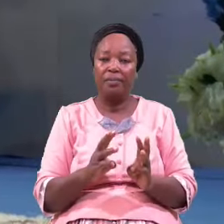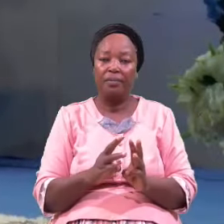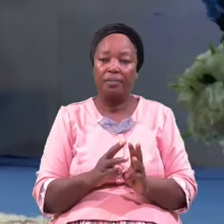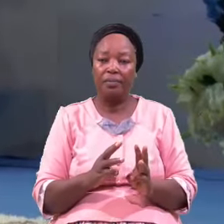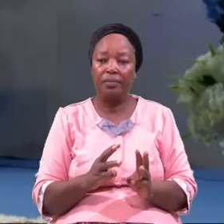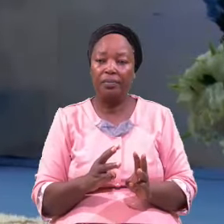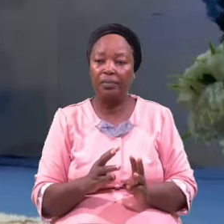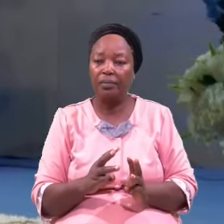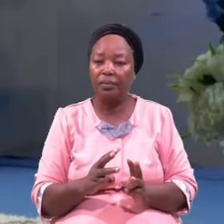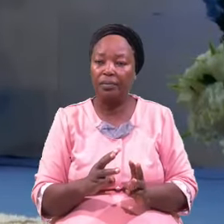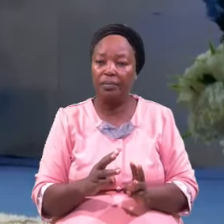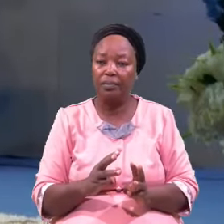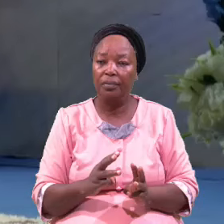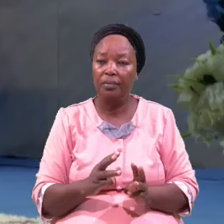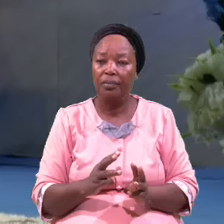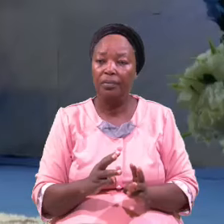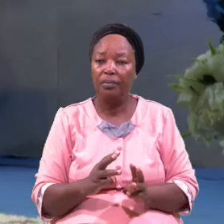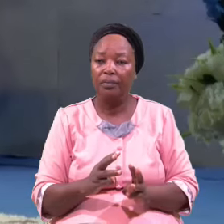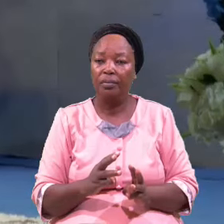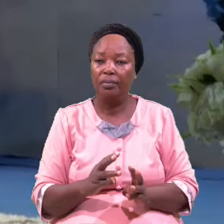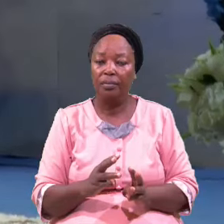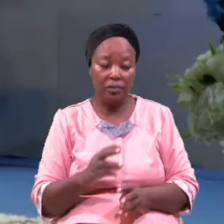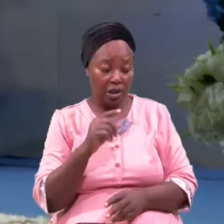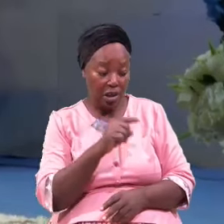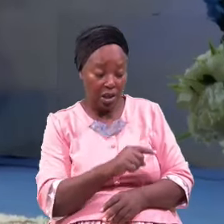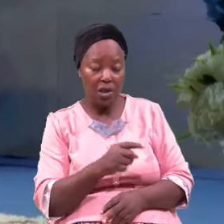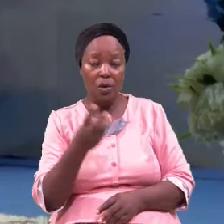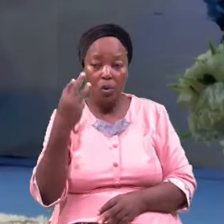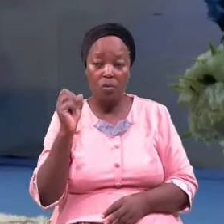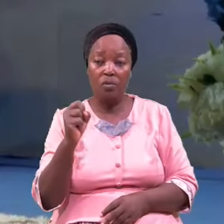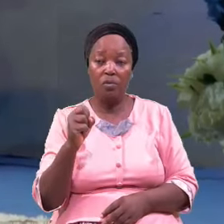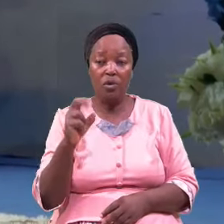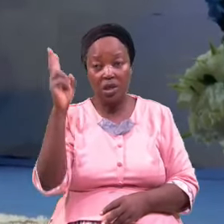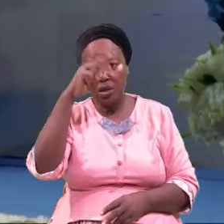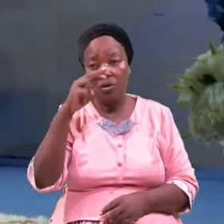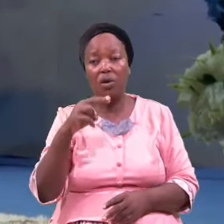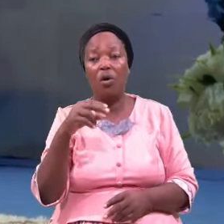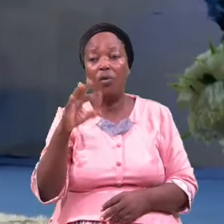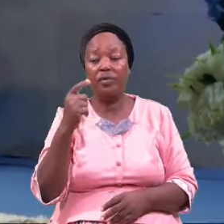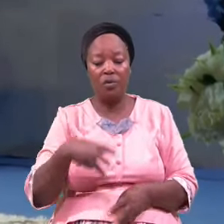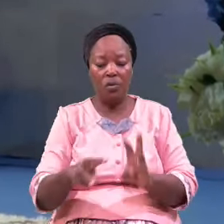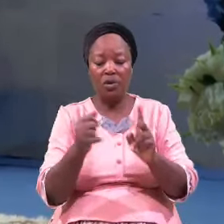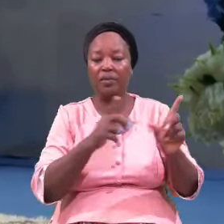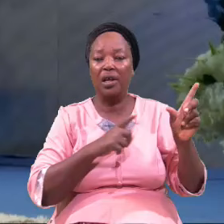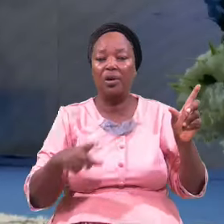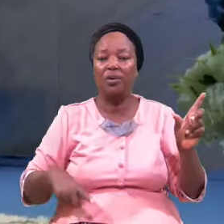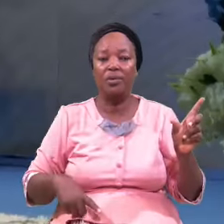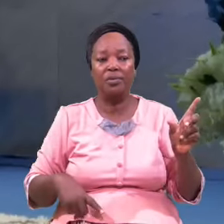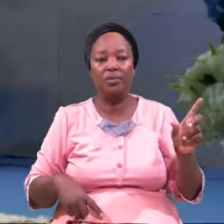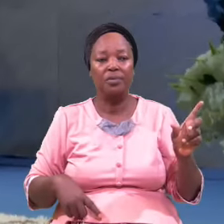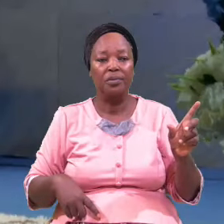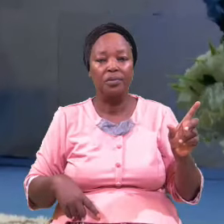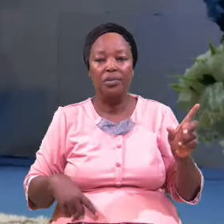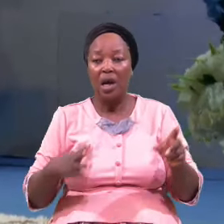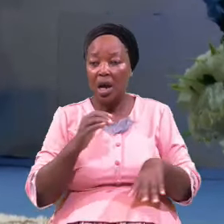He He Was Ignorant Of The Ways Of The Lord At